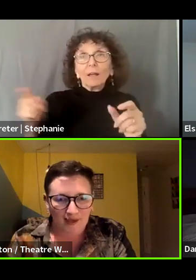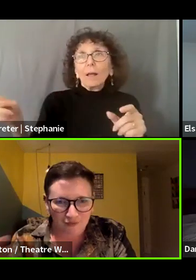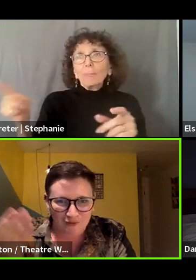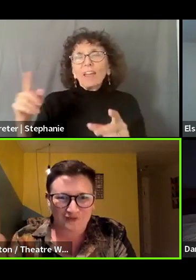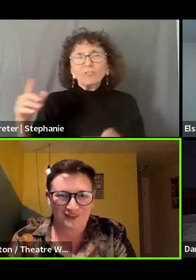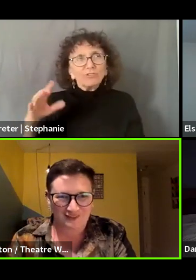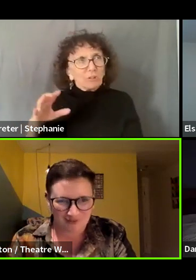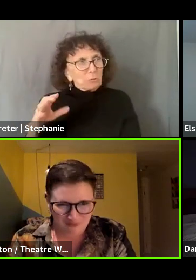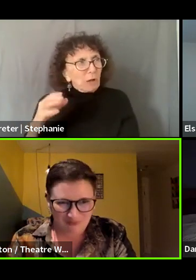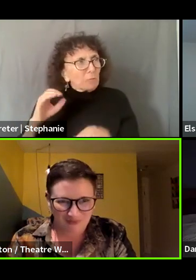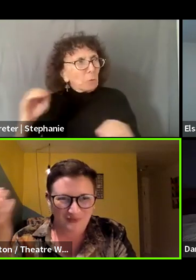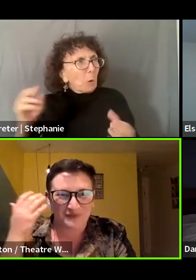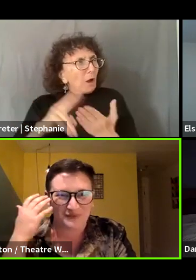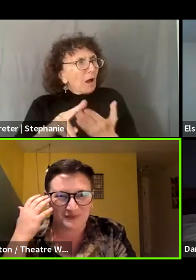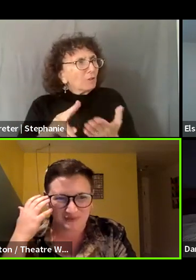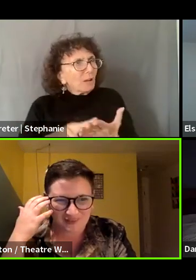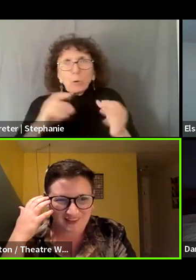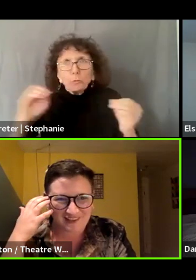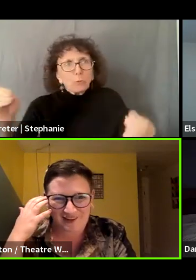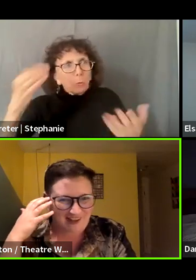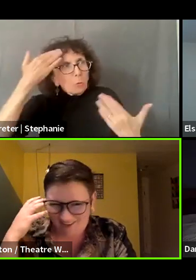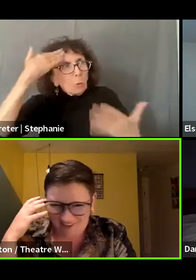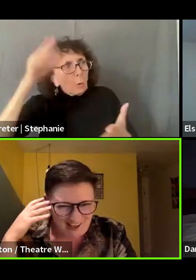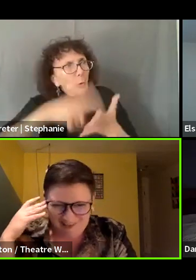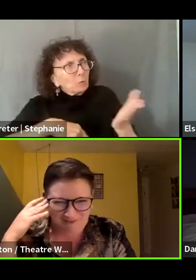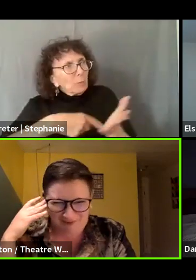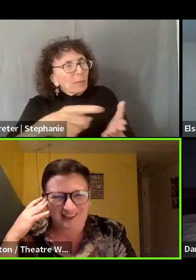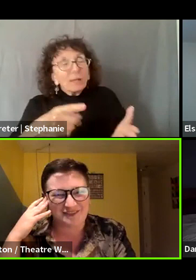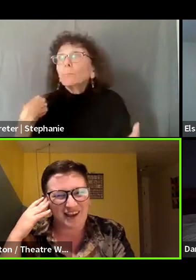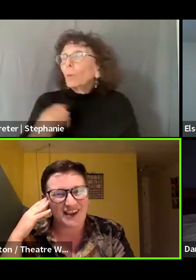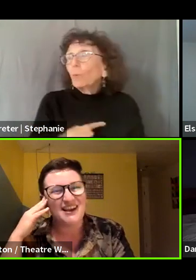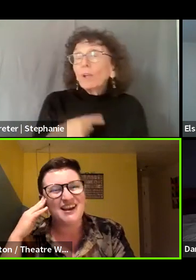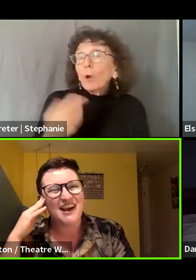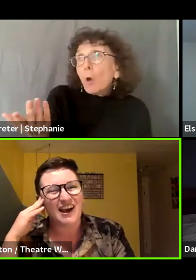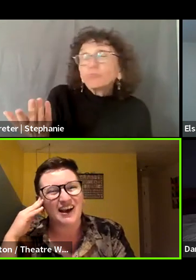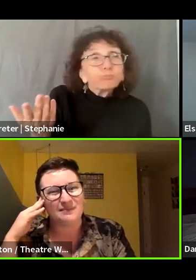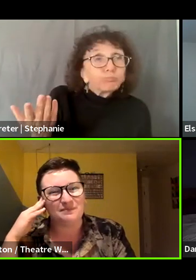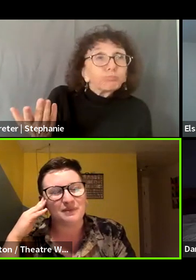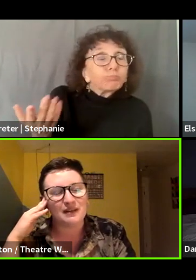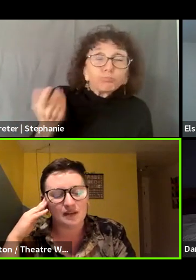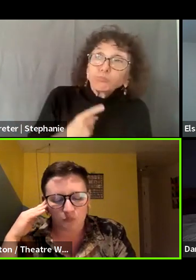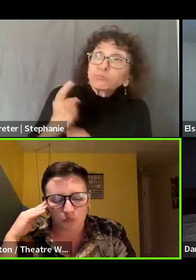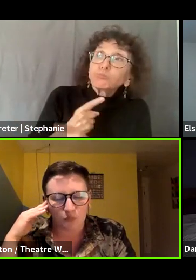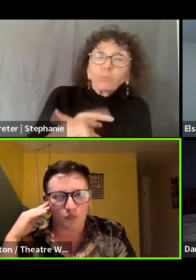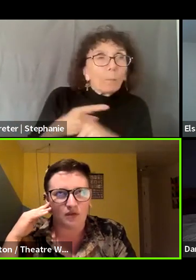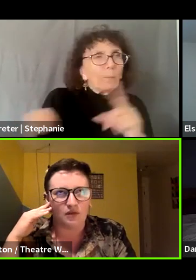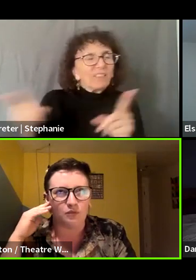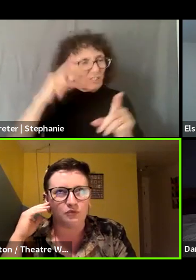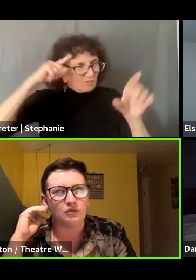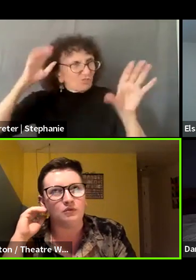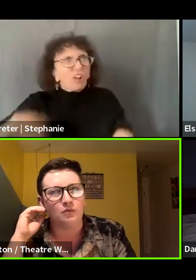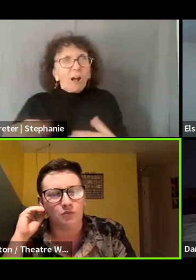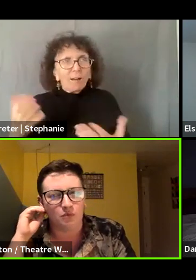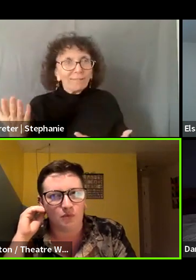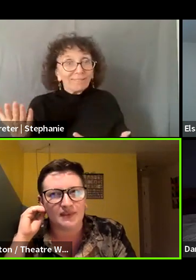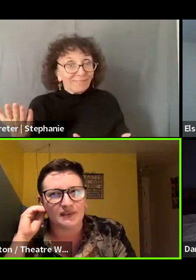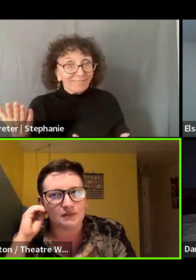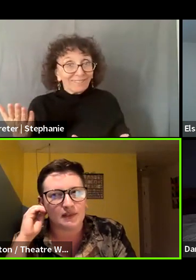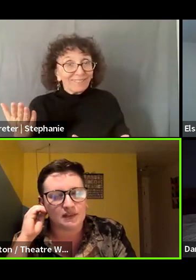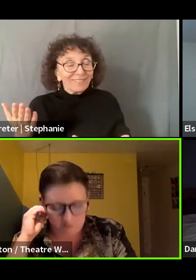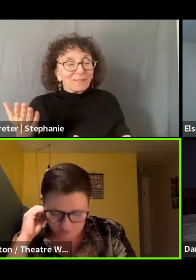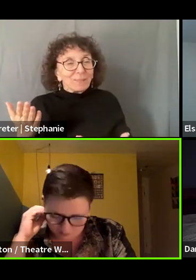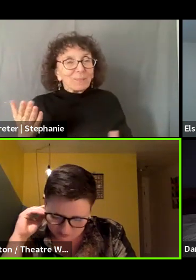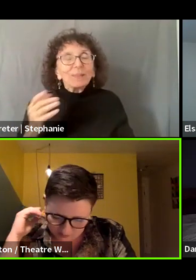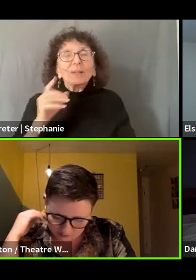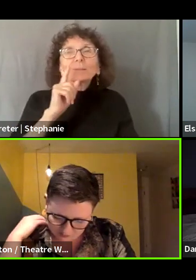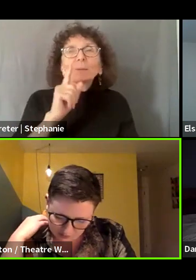that those of us who do this are not as surprised by. But one thing